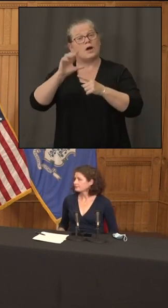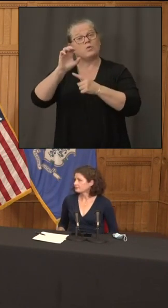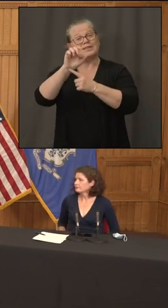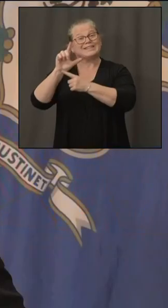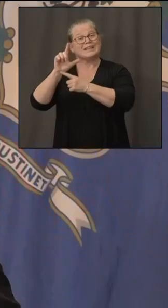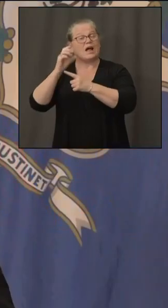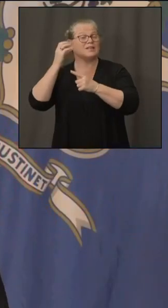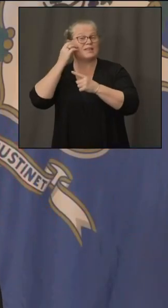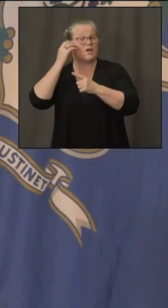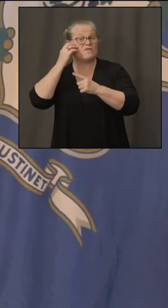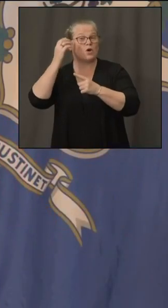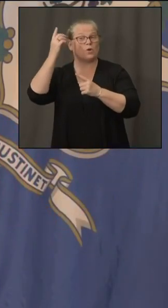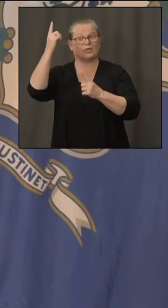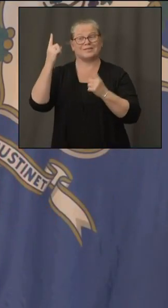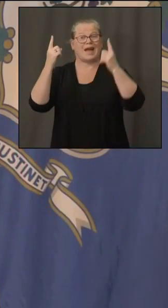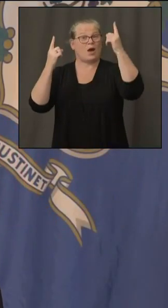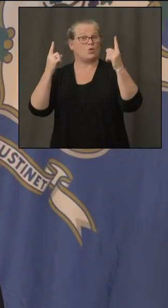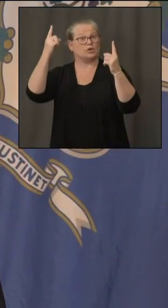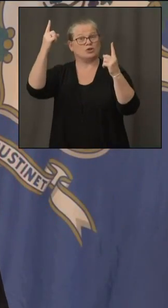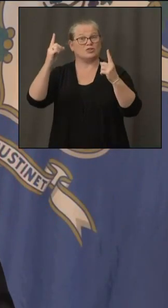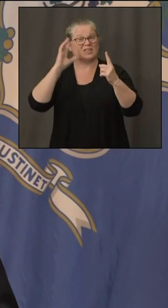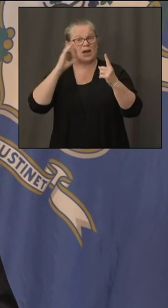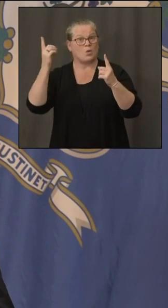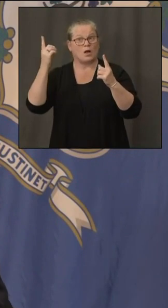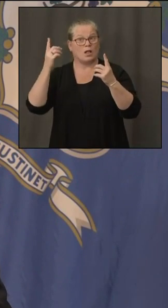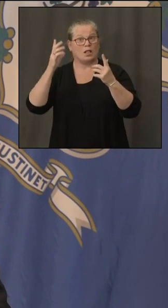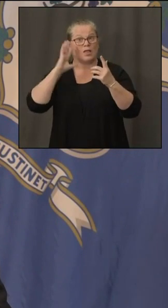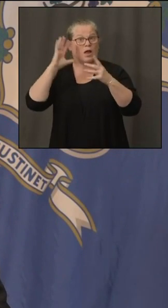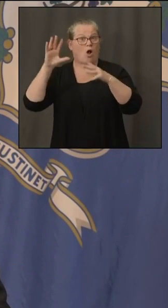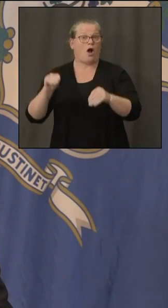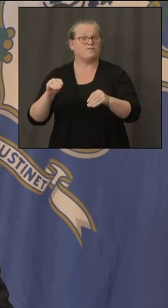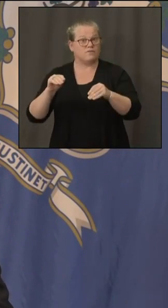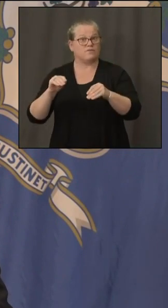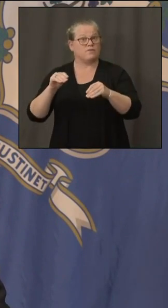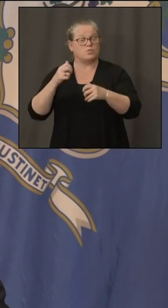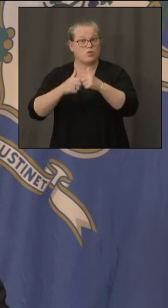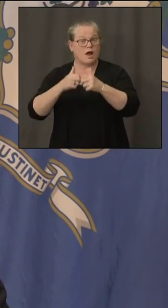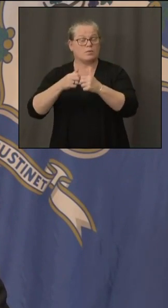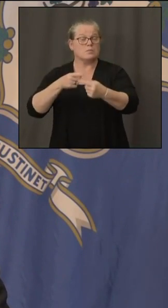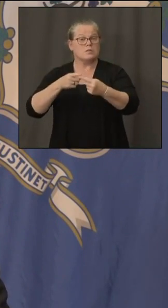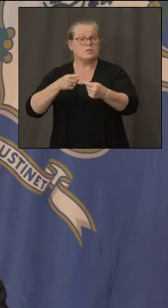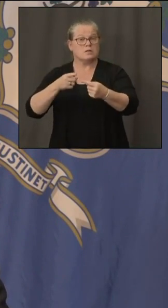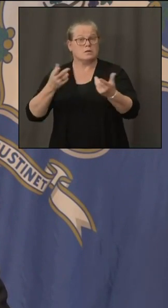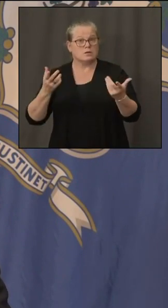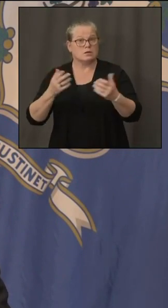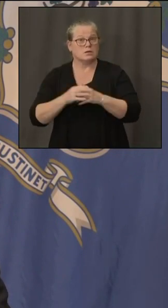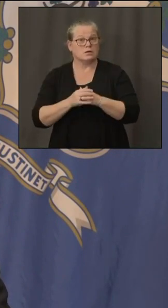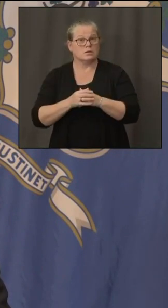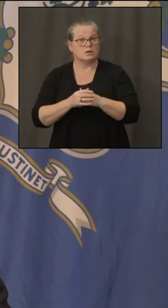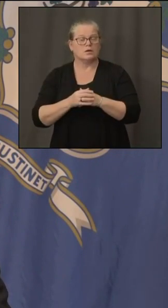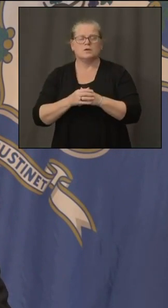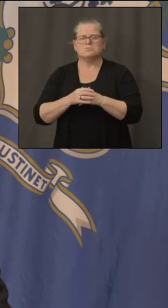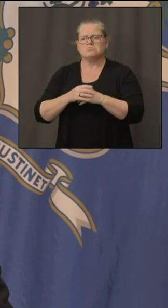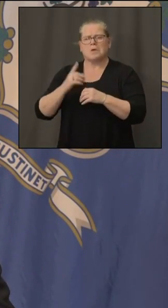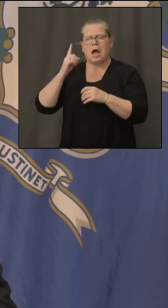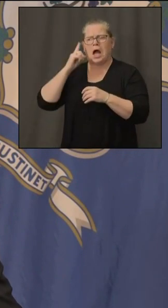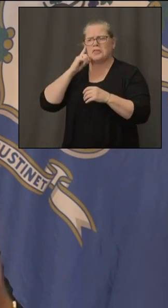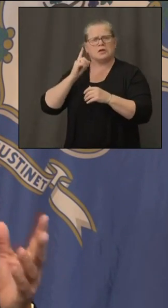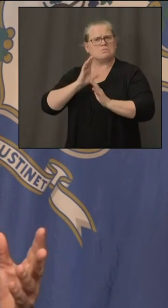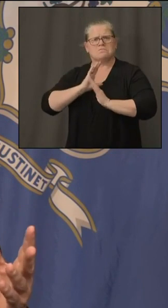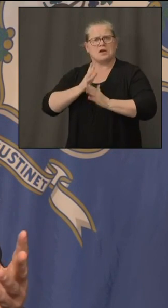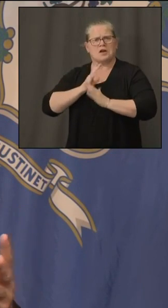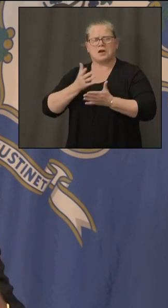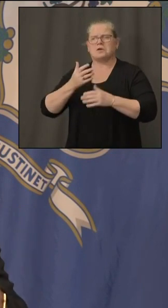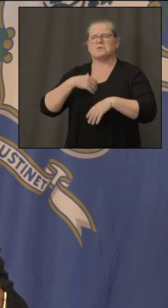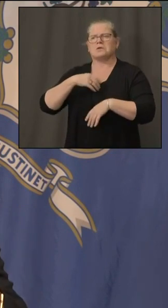don't think so i mean we had frontier and at&t and verizon i think on the call today the unified command call